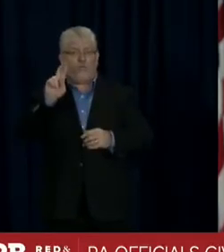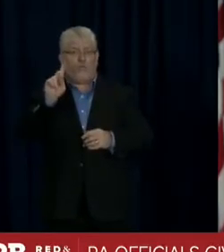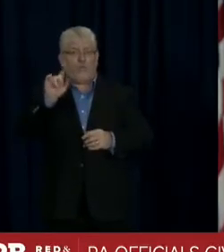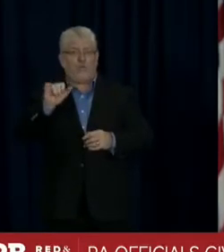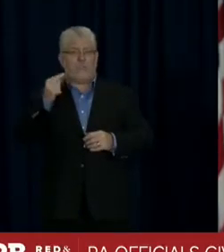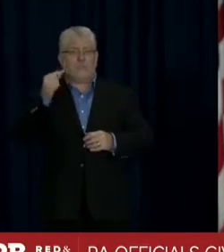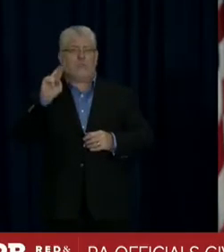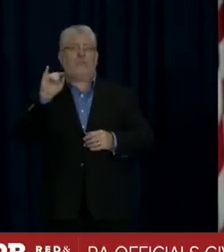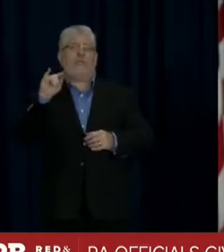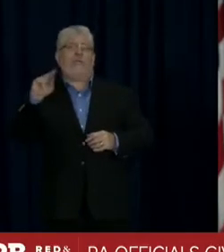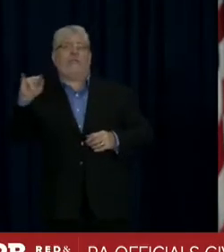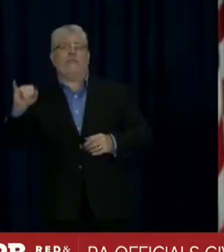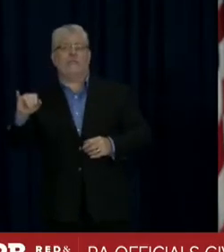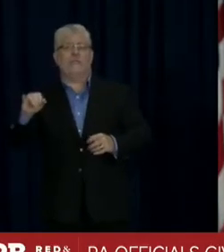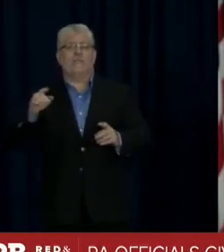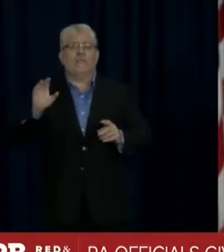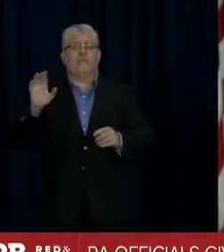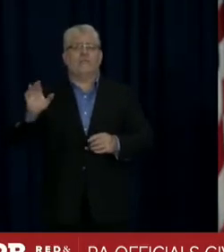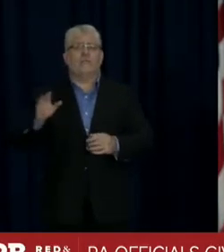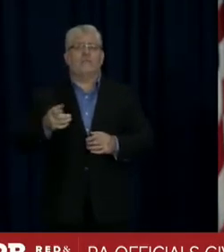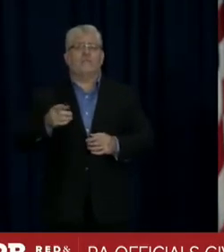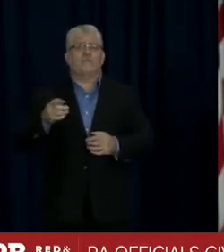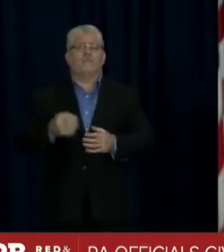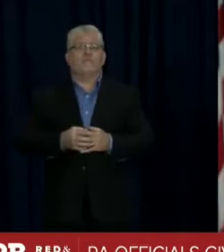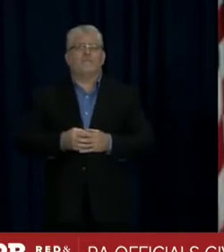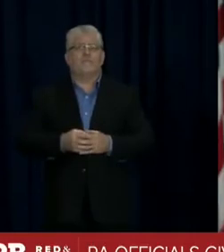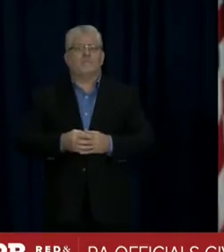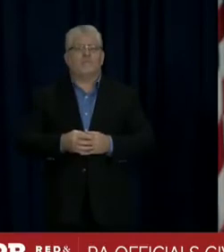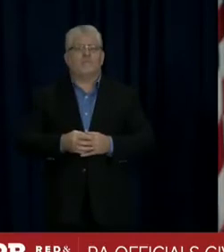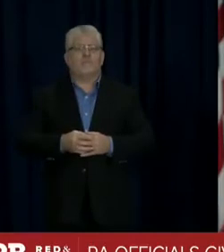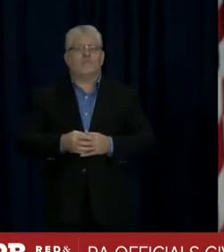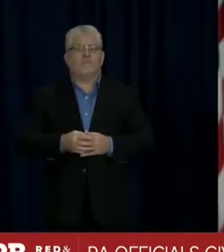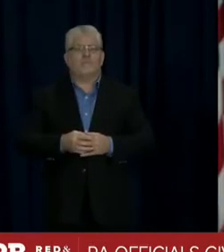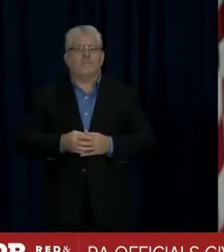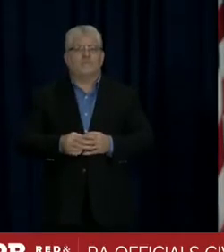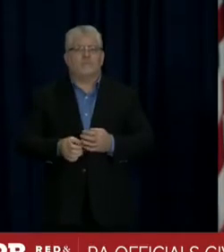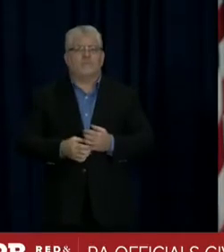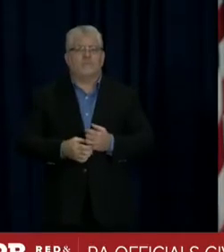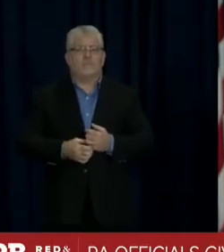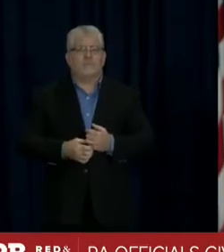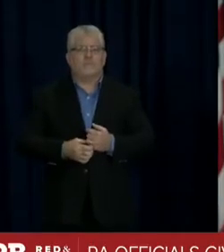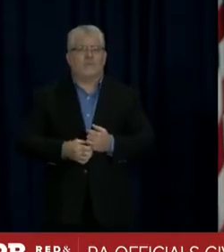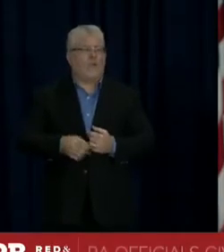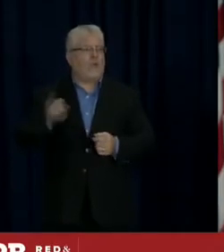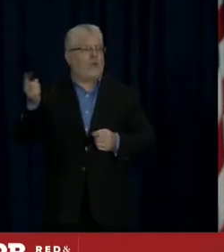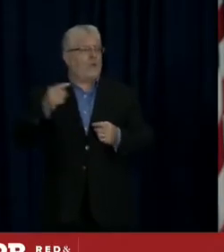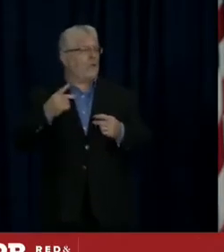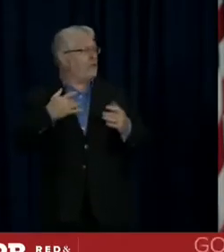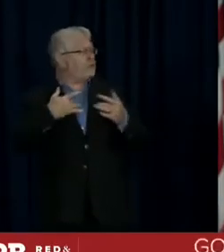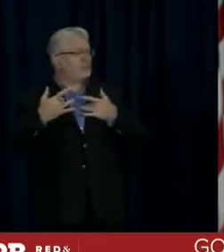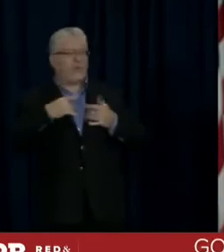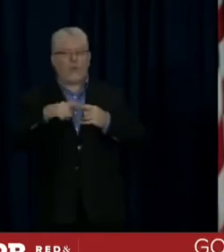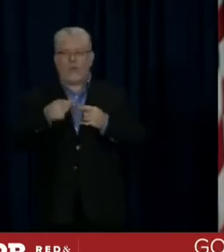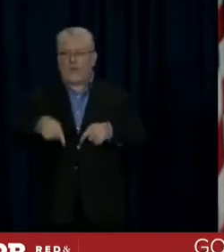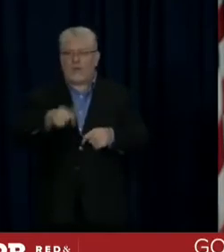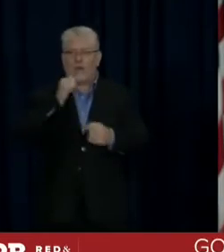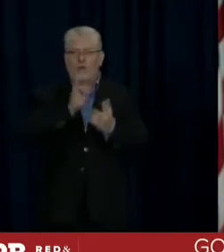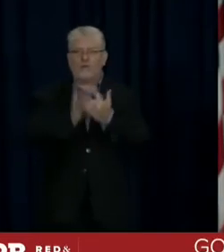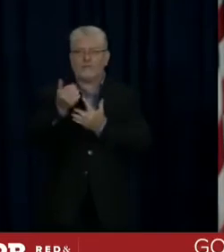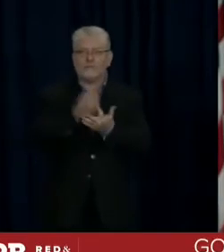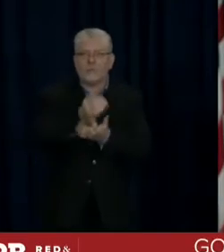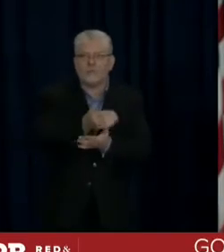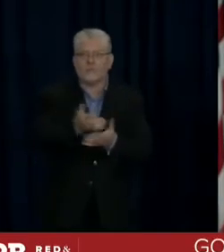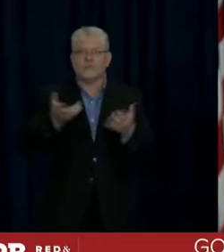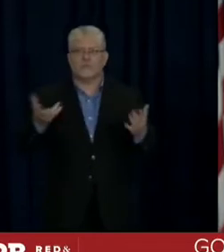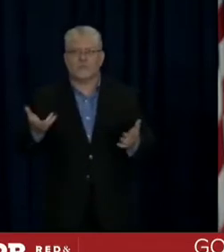about the lack of openness and transparency. Well, the Philadelphia that they're talking about has been